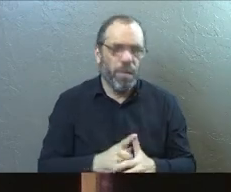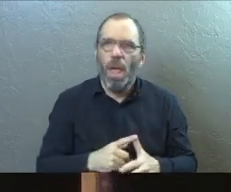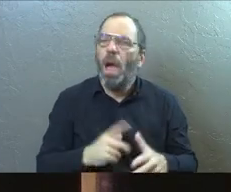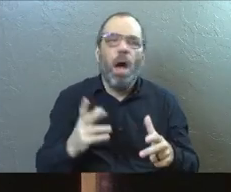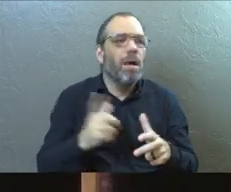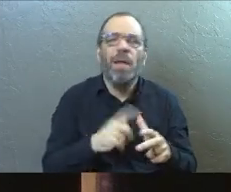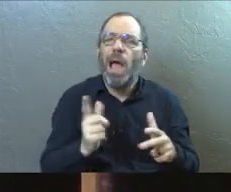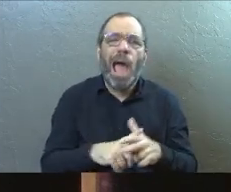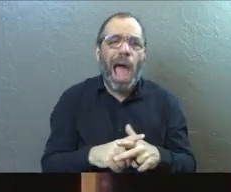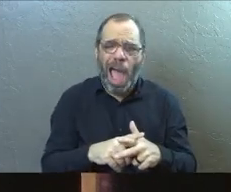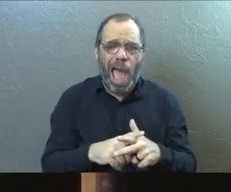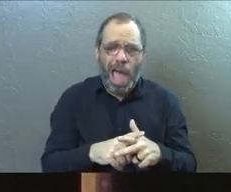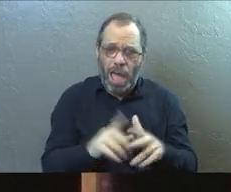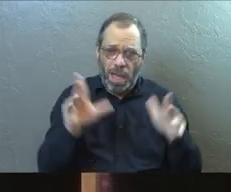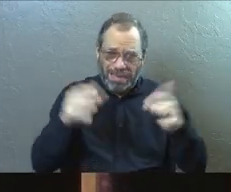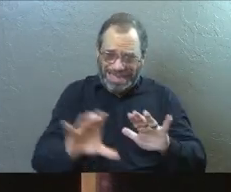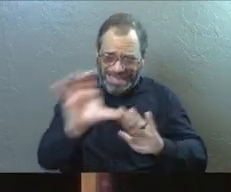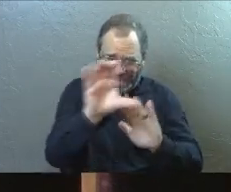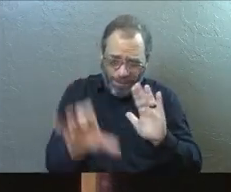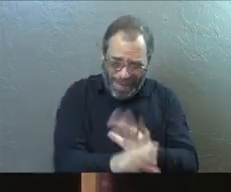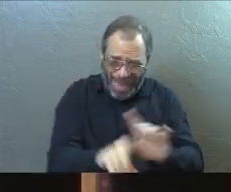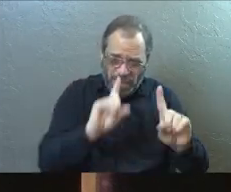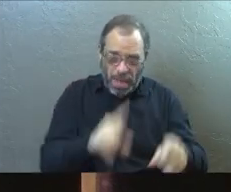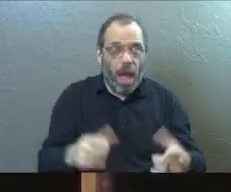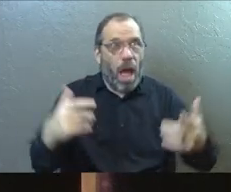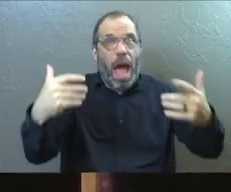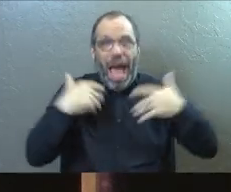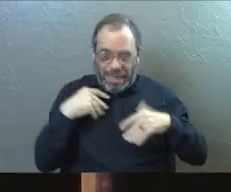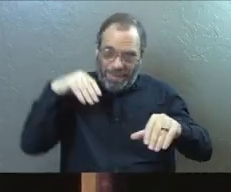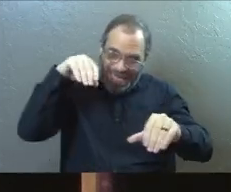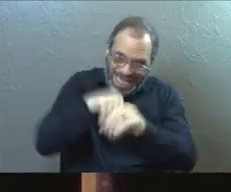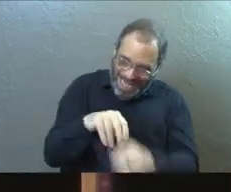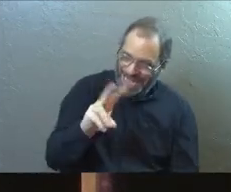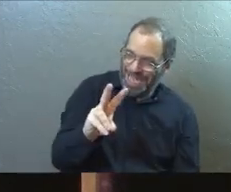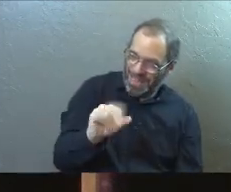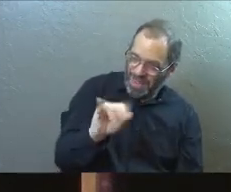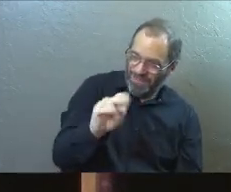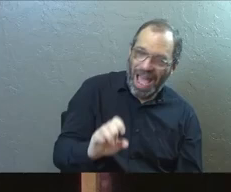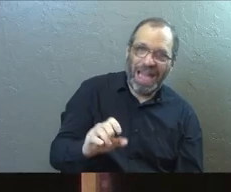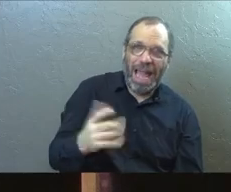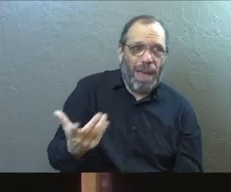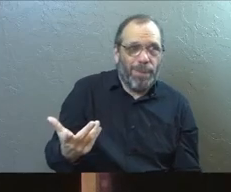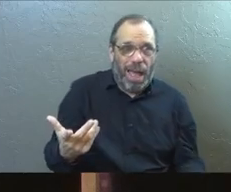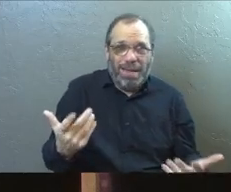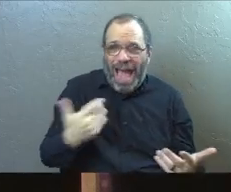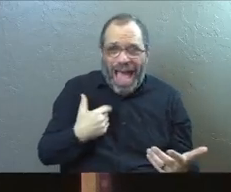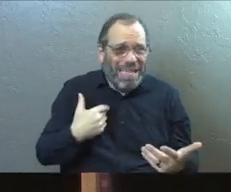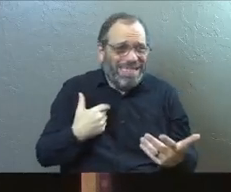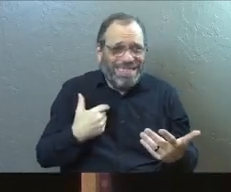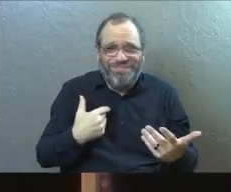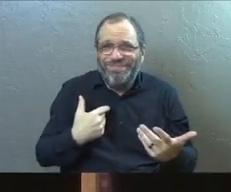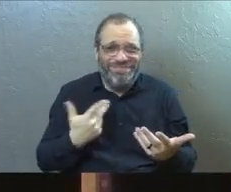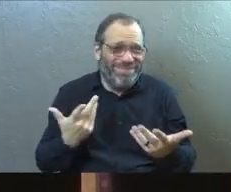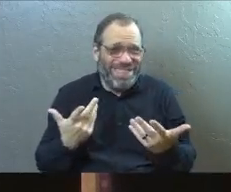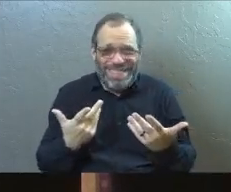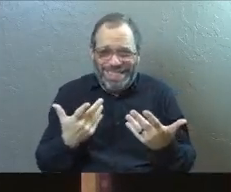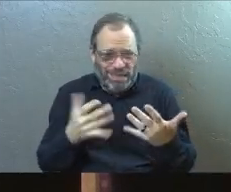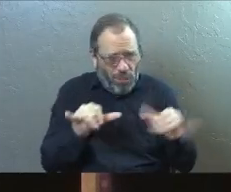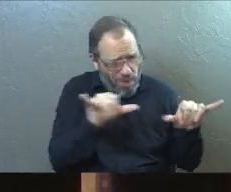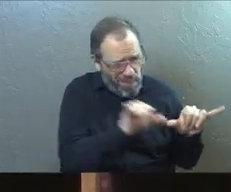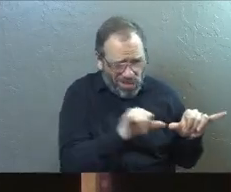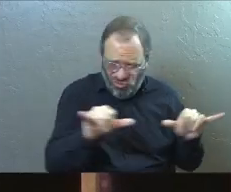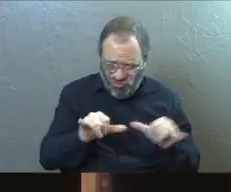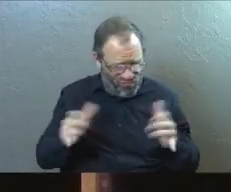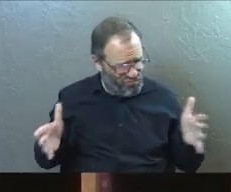Jesus, why wasn't your main command so that I could be in the vine? Why wasn't it something that I could just really, really measure